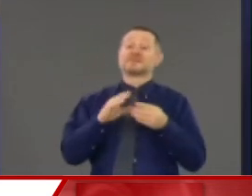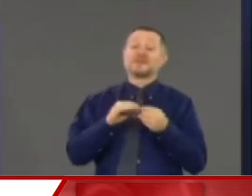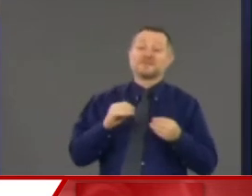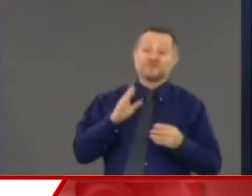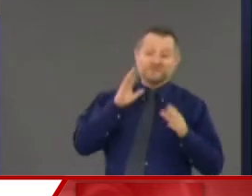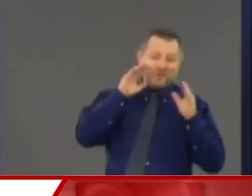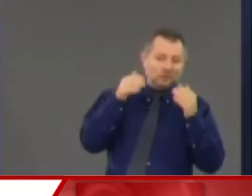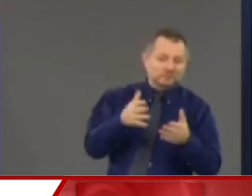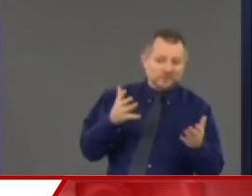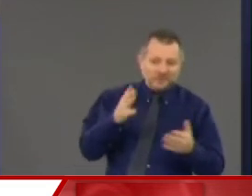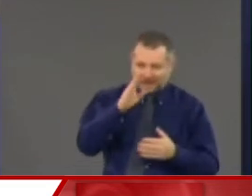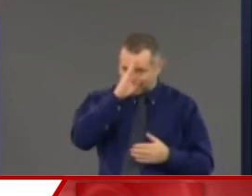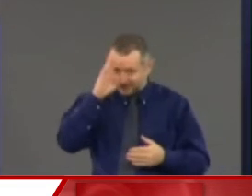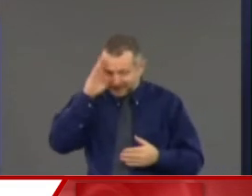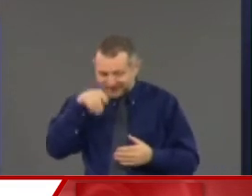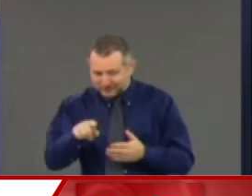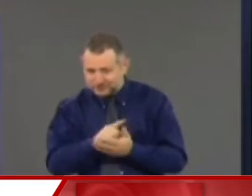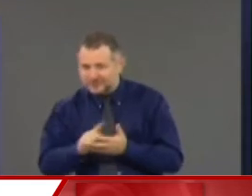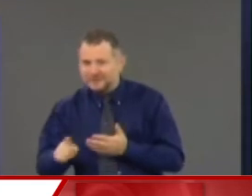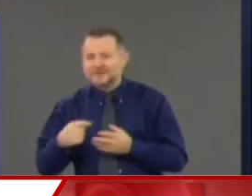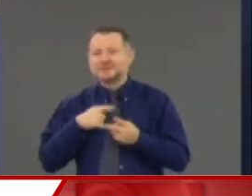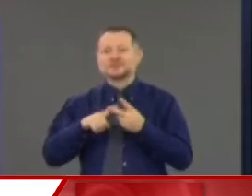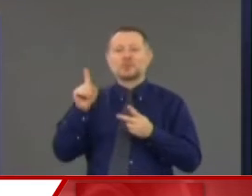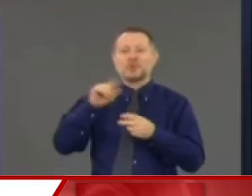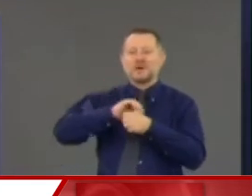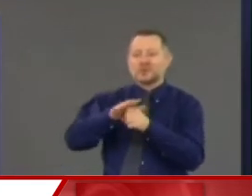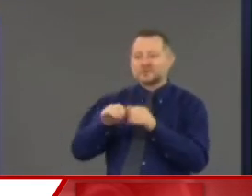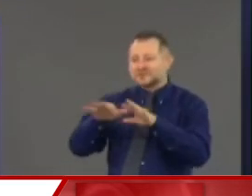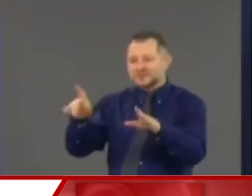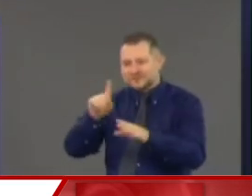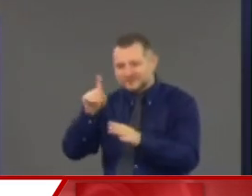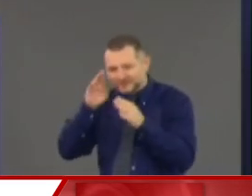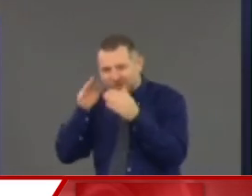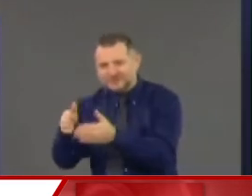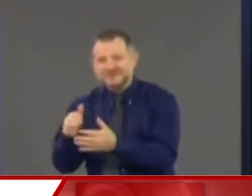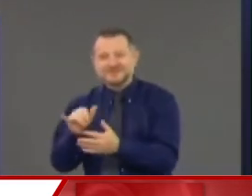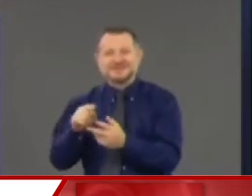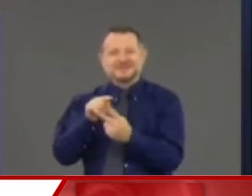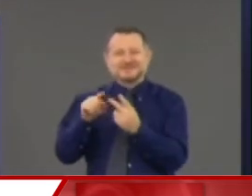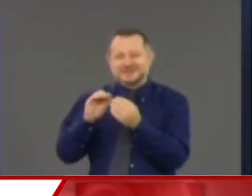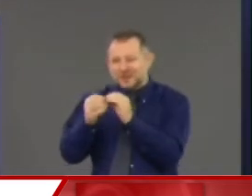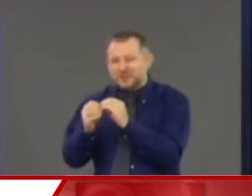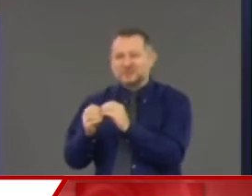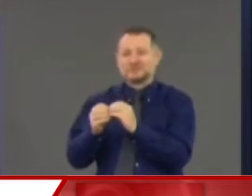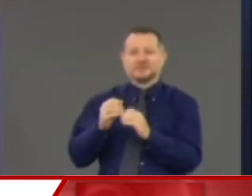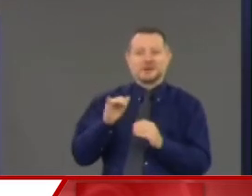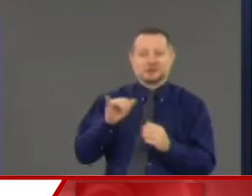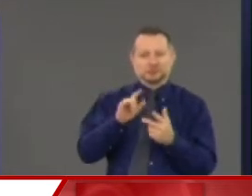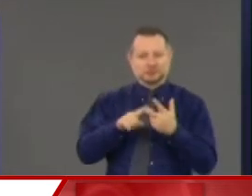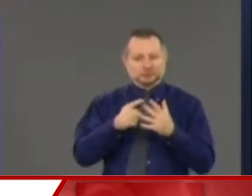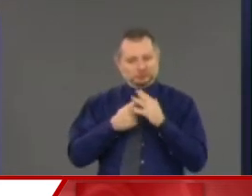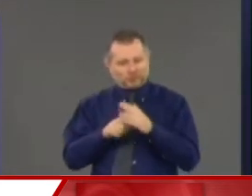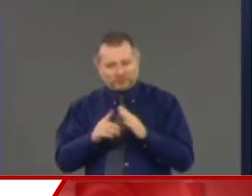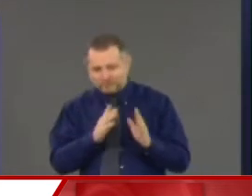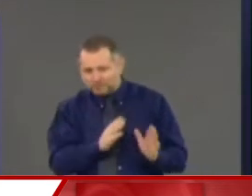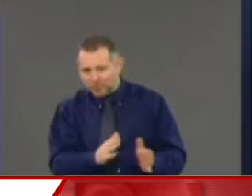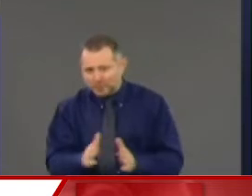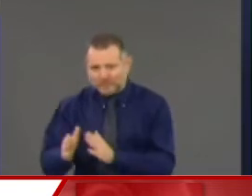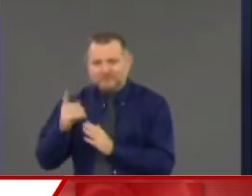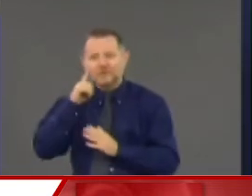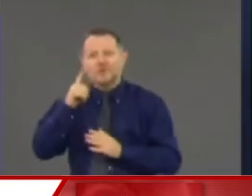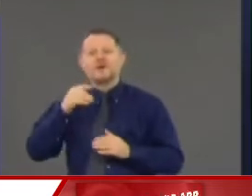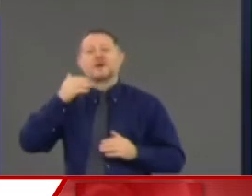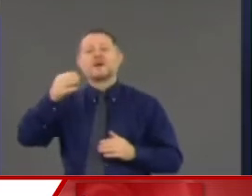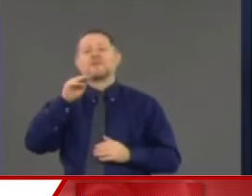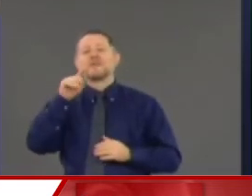the hospitals, focusing on the hotspot areas in the outer borough, and start ramping up the MTA for the